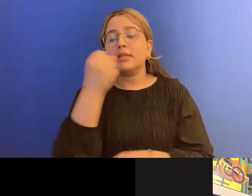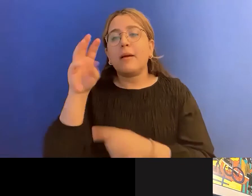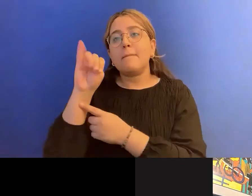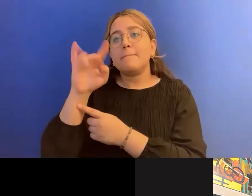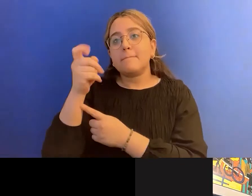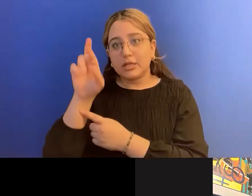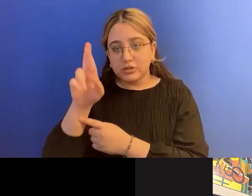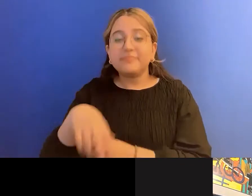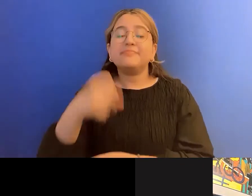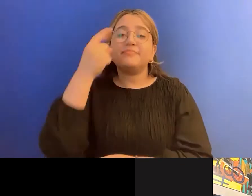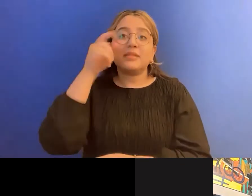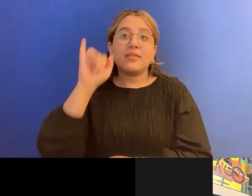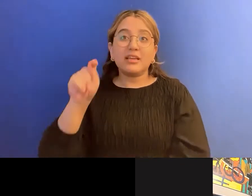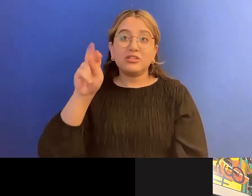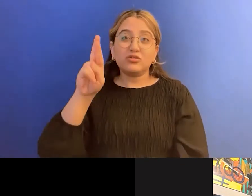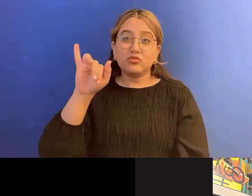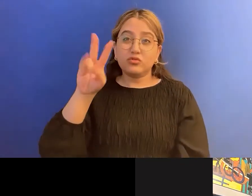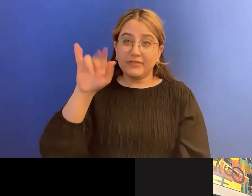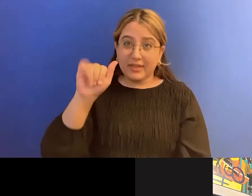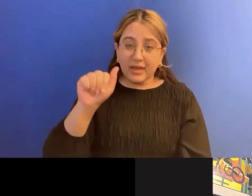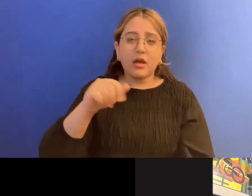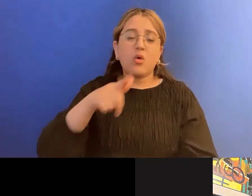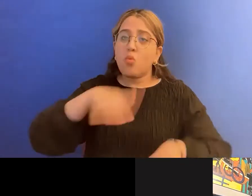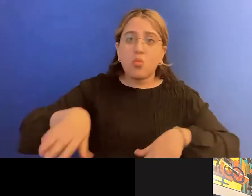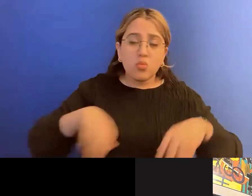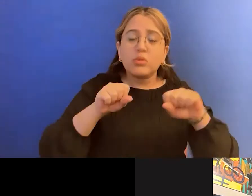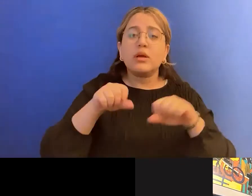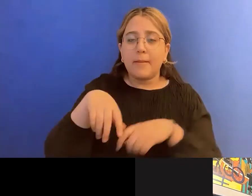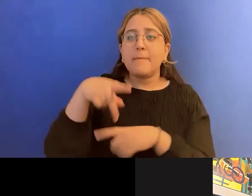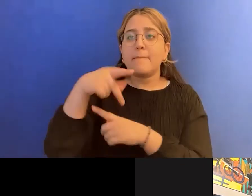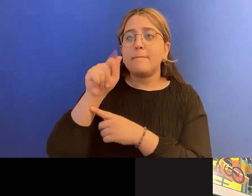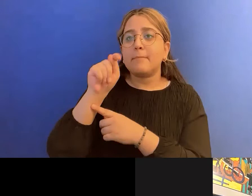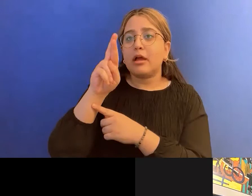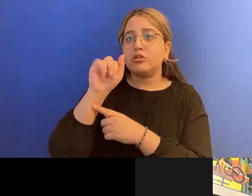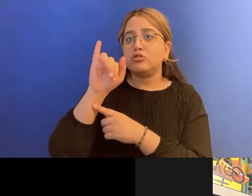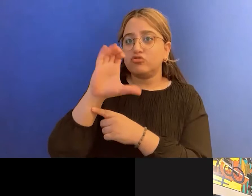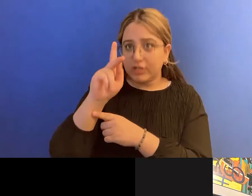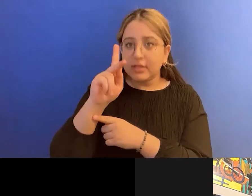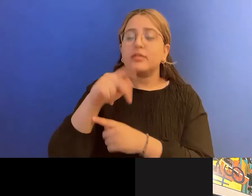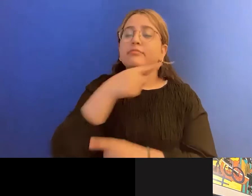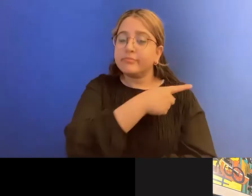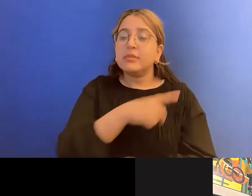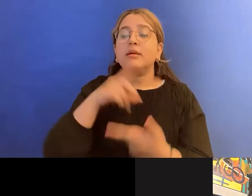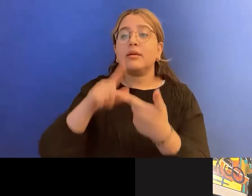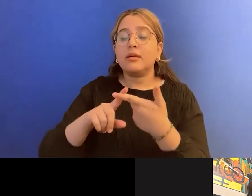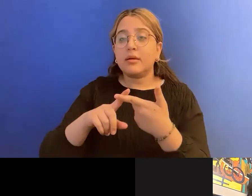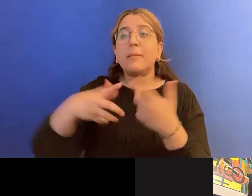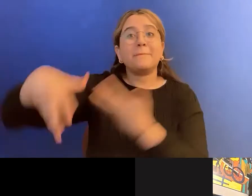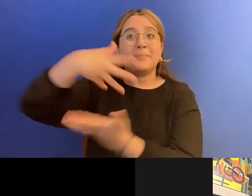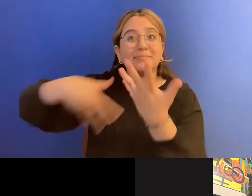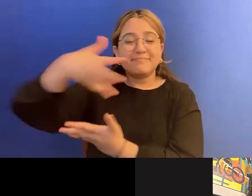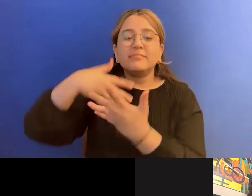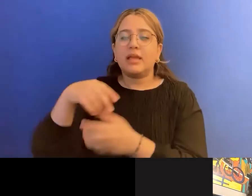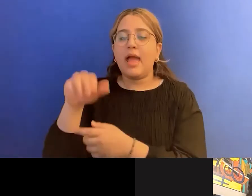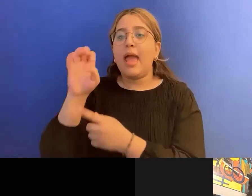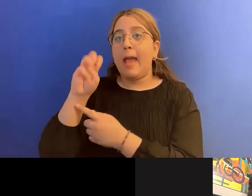Rostock. Our Fat Liberation Month virtual mixer is hosted by Emma Poundcake. And it